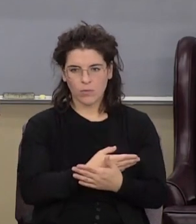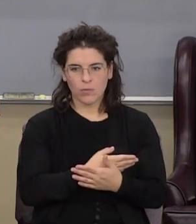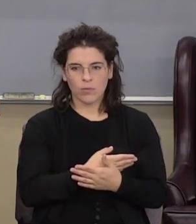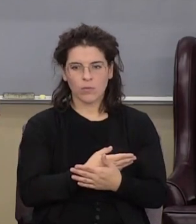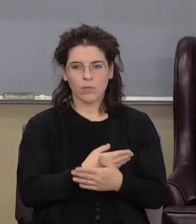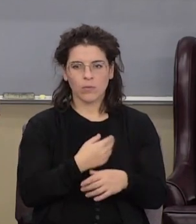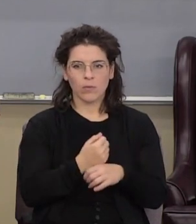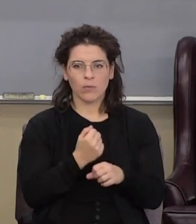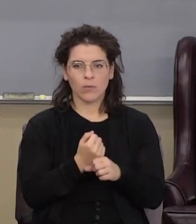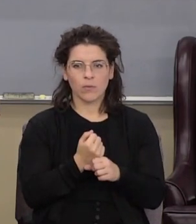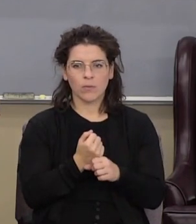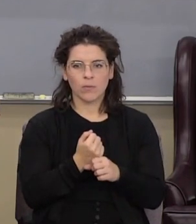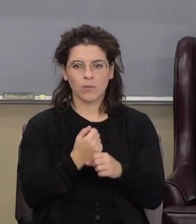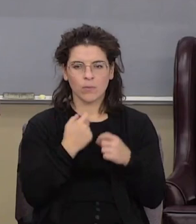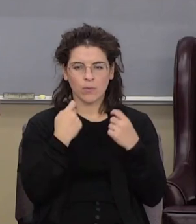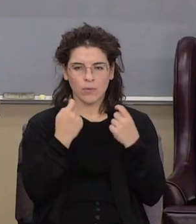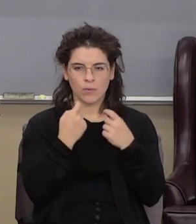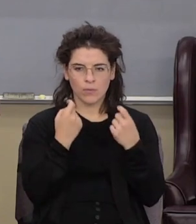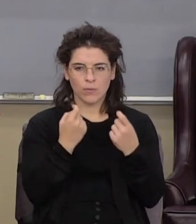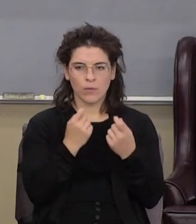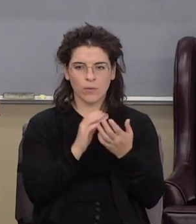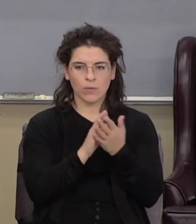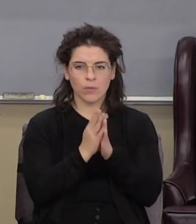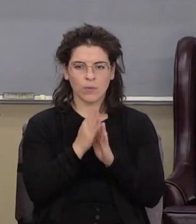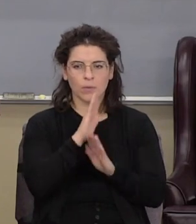to make a wretch his treasure